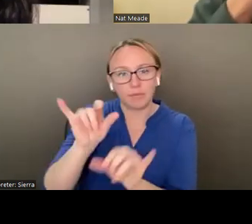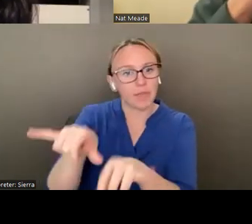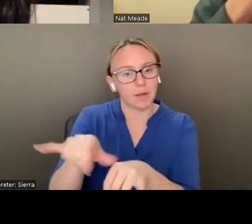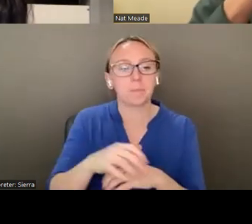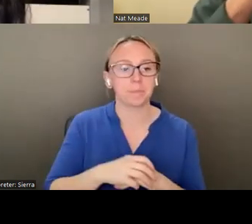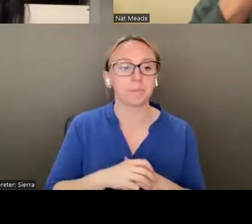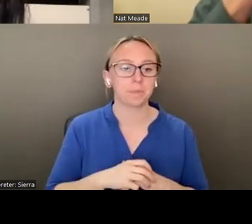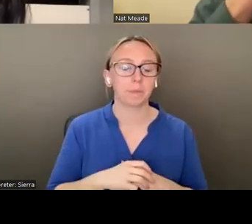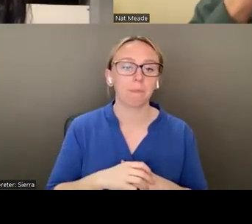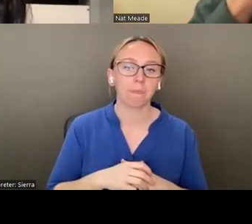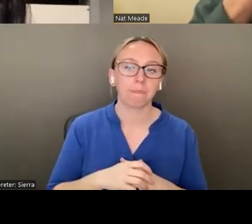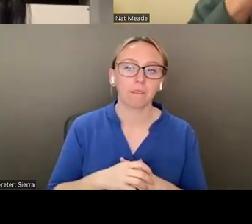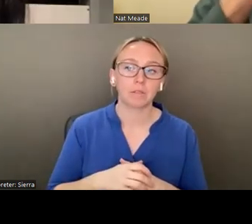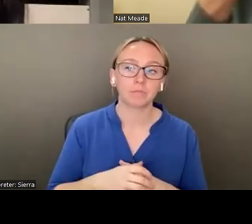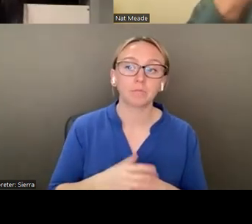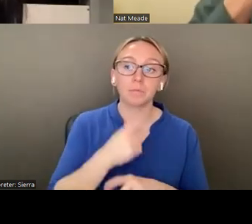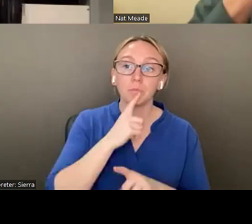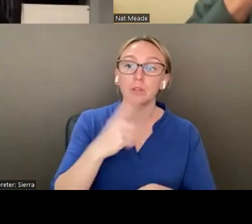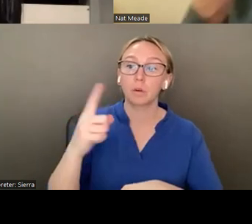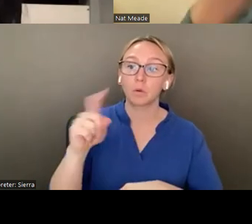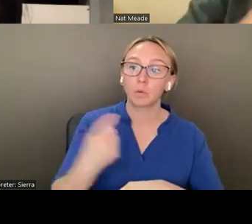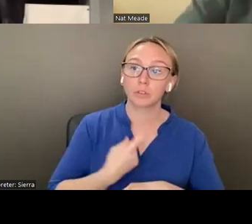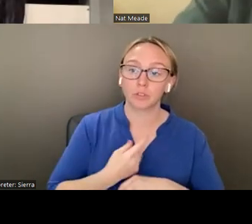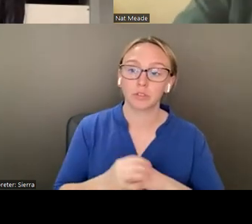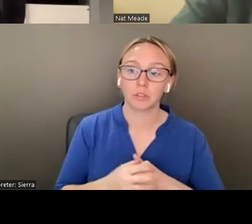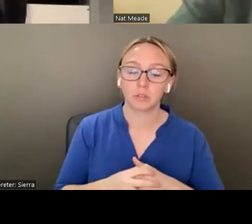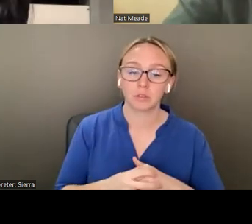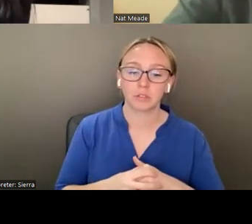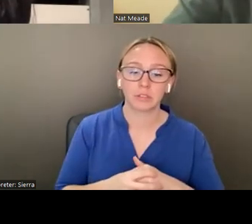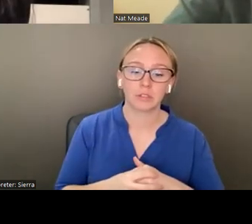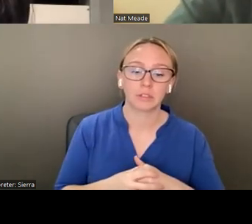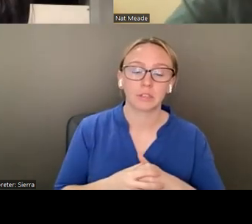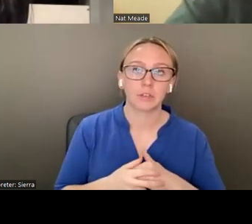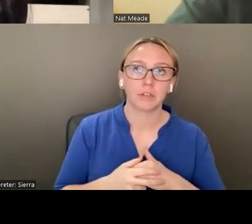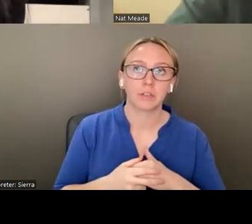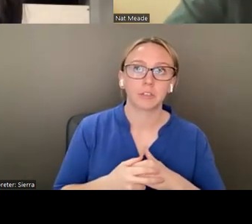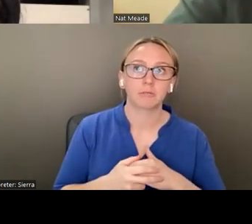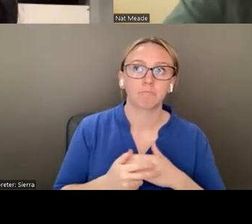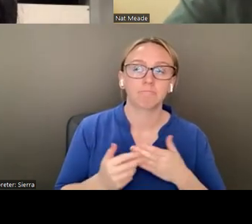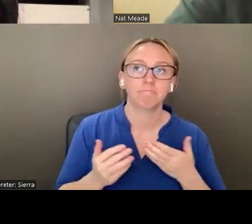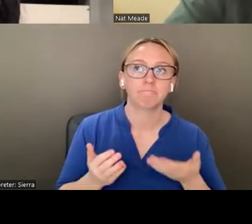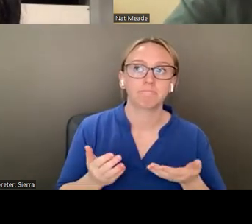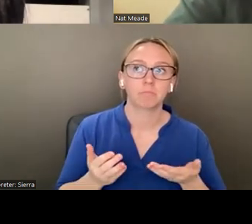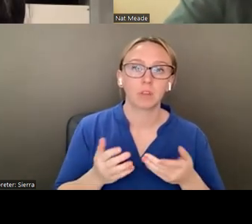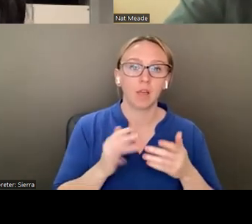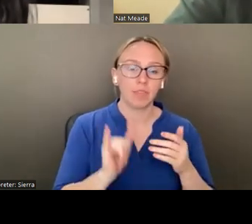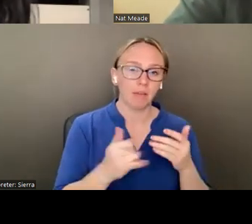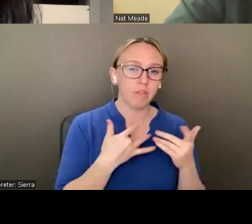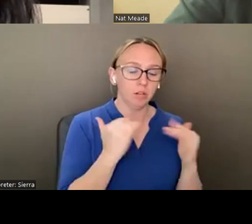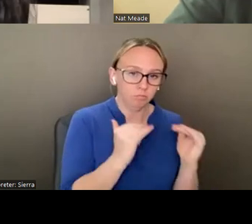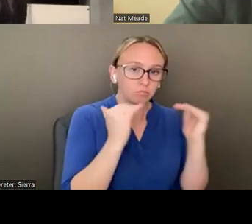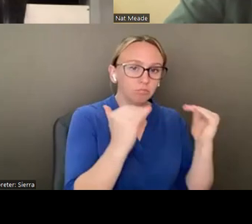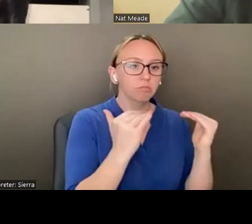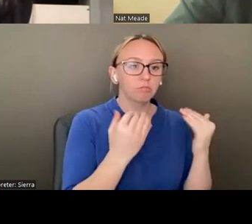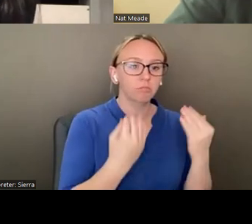to answer one of the questions as enriching and expansive as the residency was for my own individual